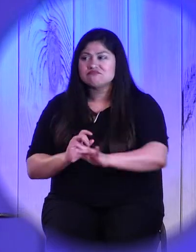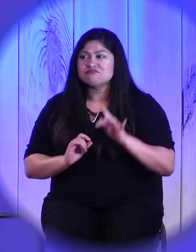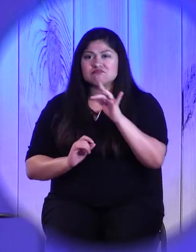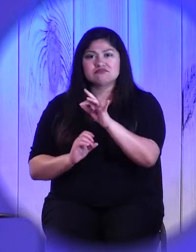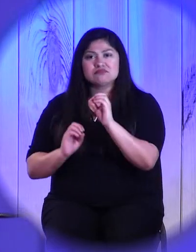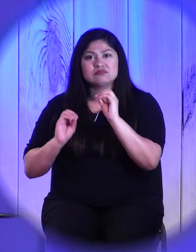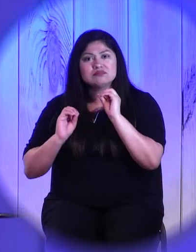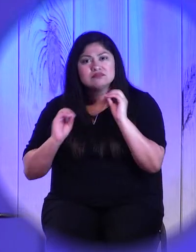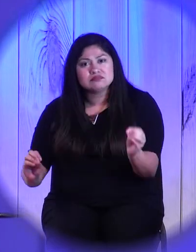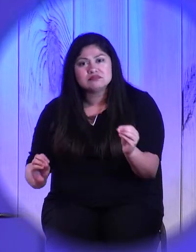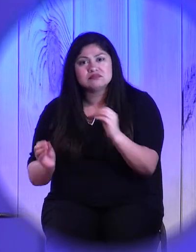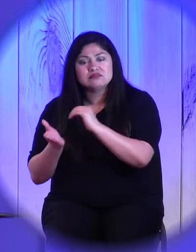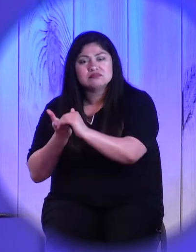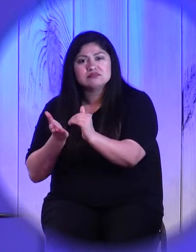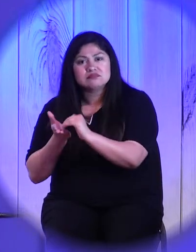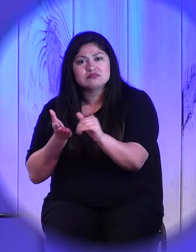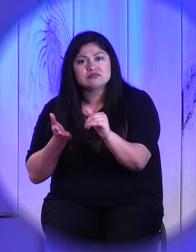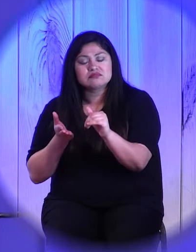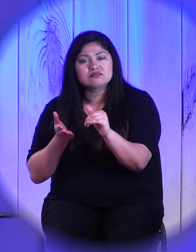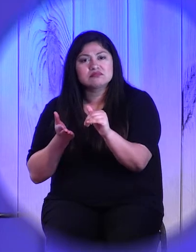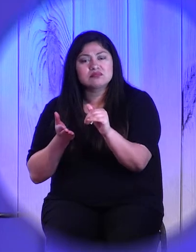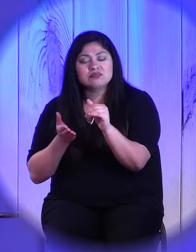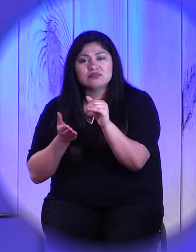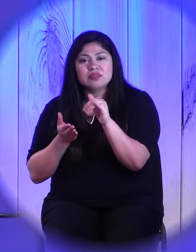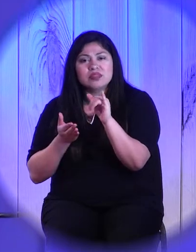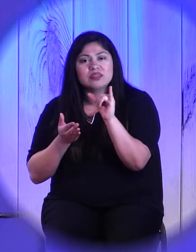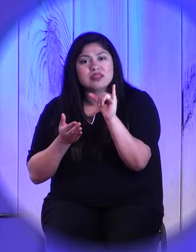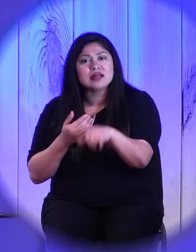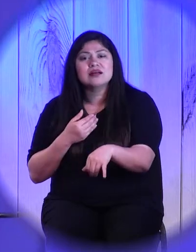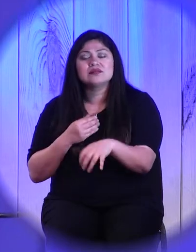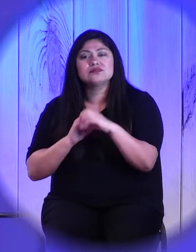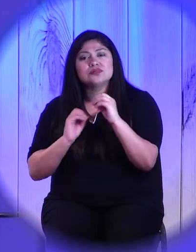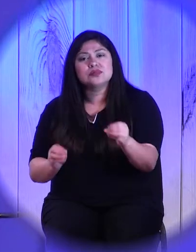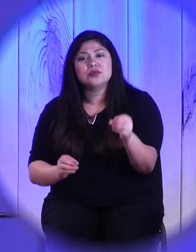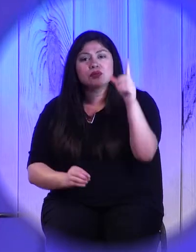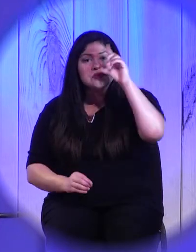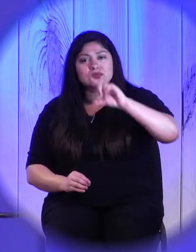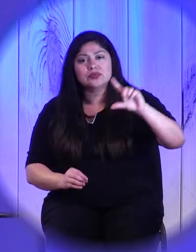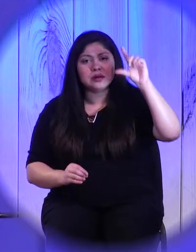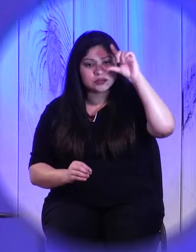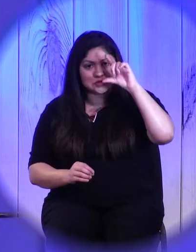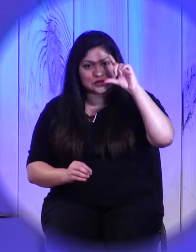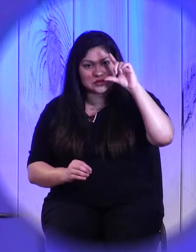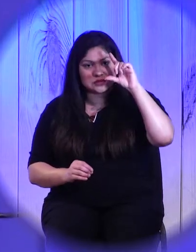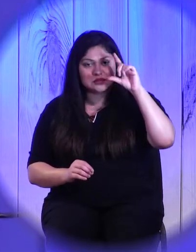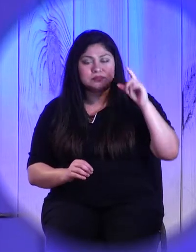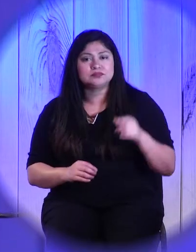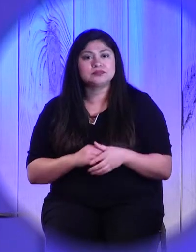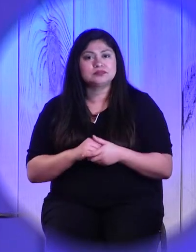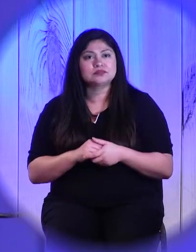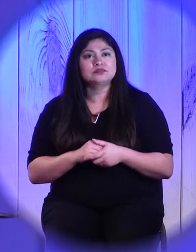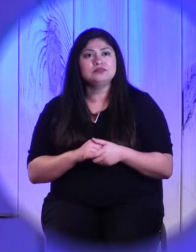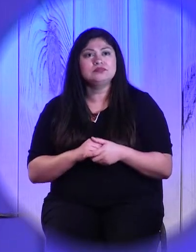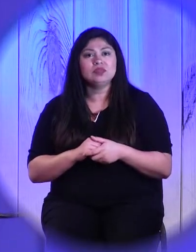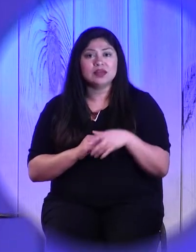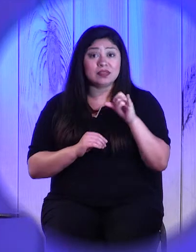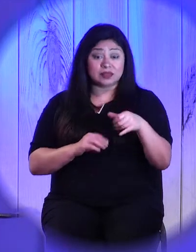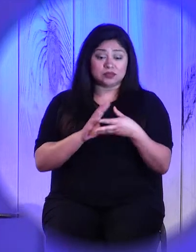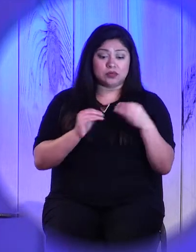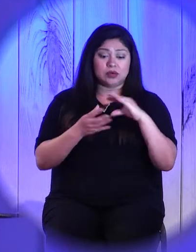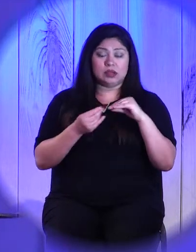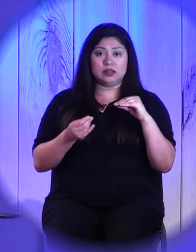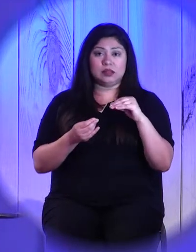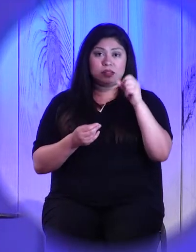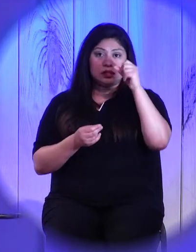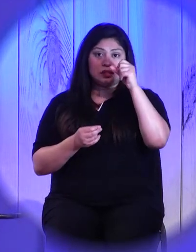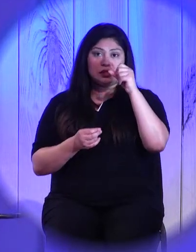Jesus says, is what is illogical in this world. In the story, the man's neighbors could see this. They could see